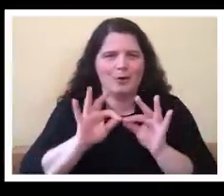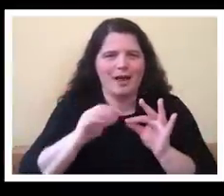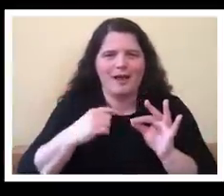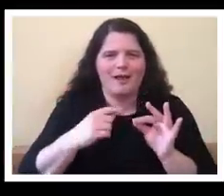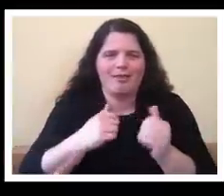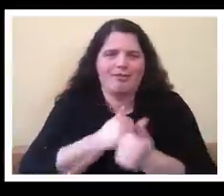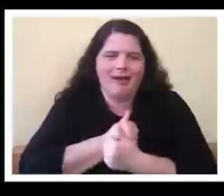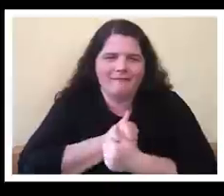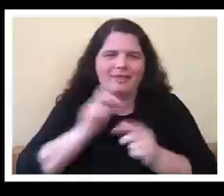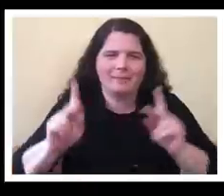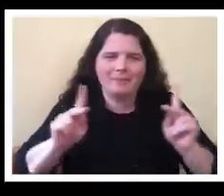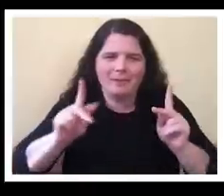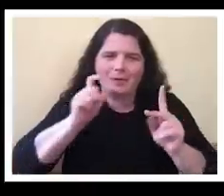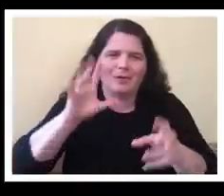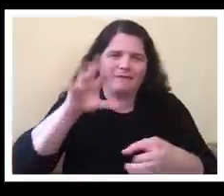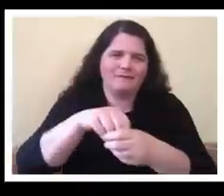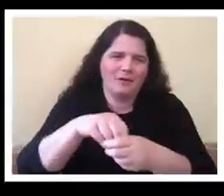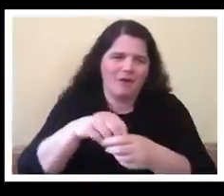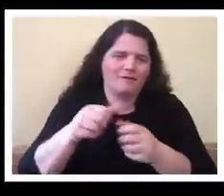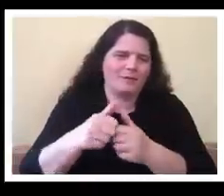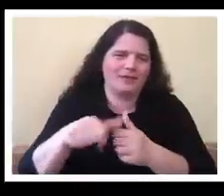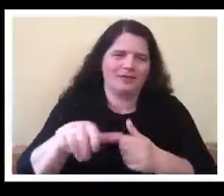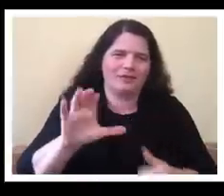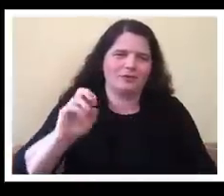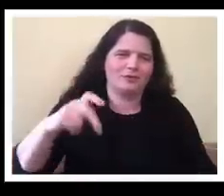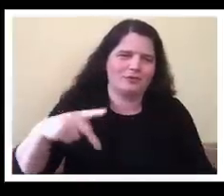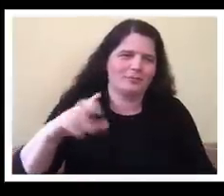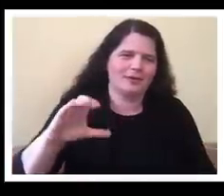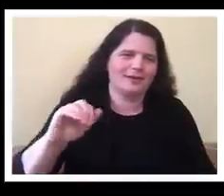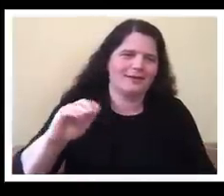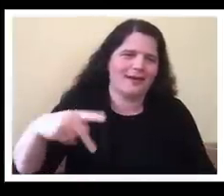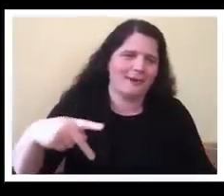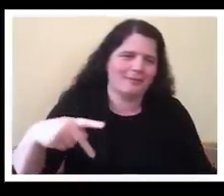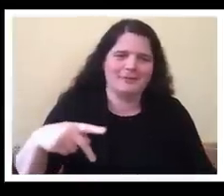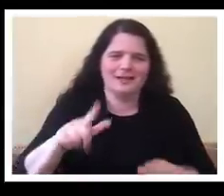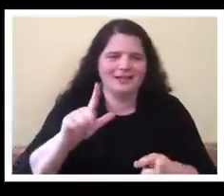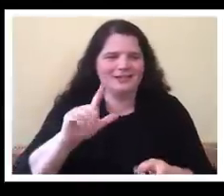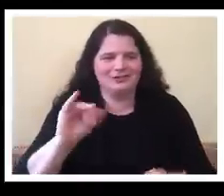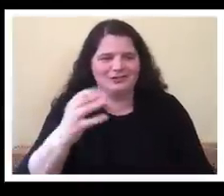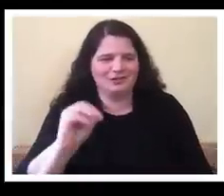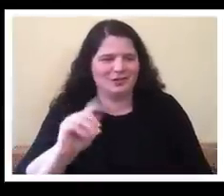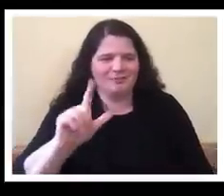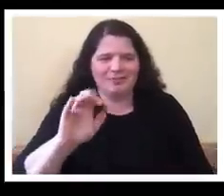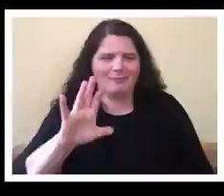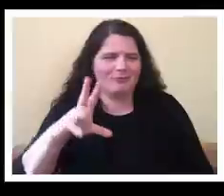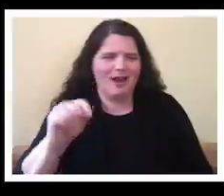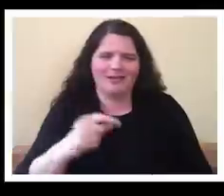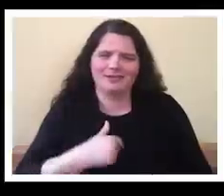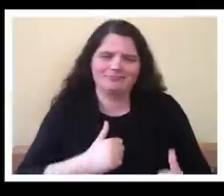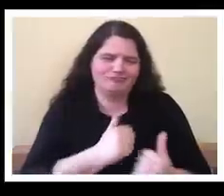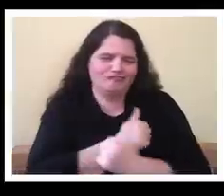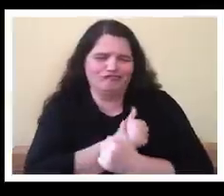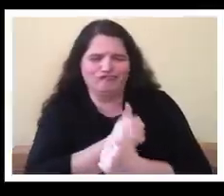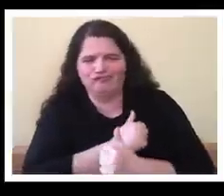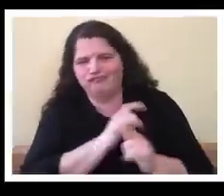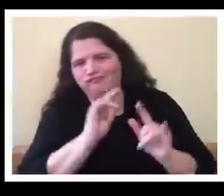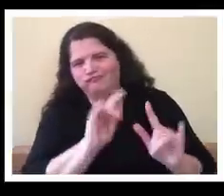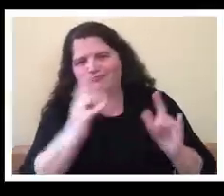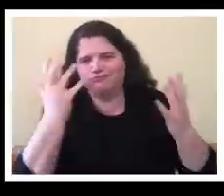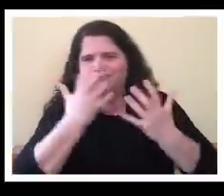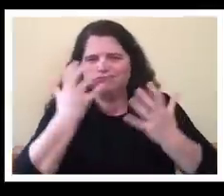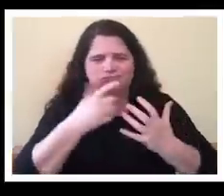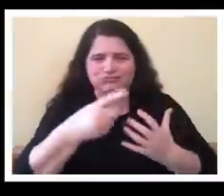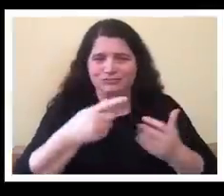crib crib camp uh jim labrett i i give him a hug and a smile for even trying to put this thing together i know it was